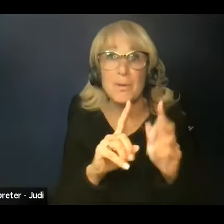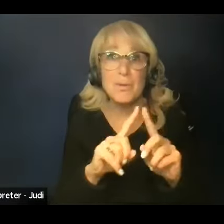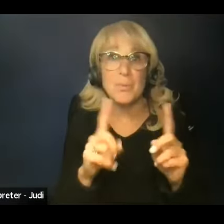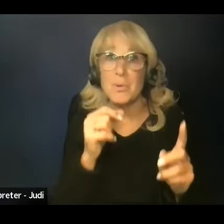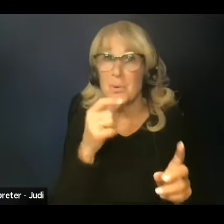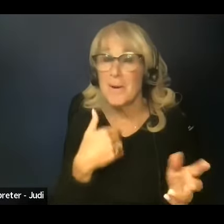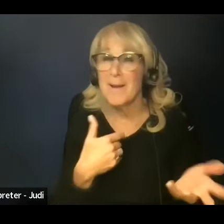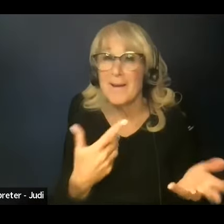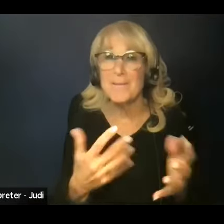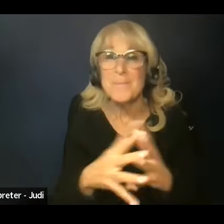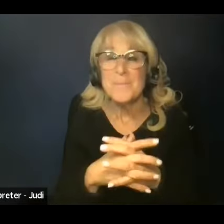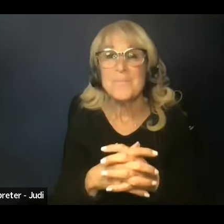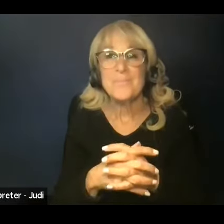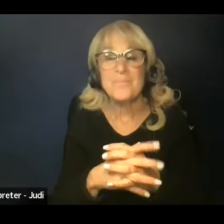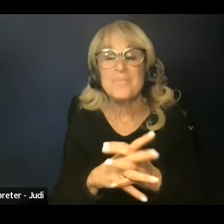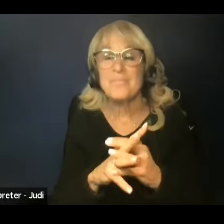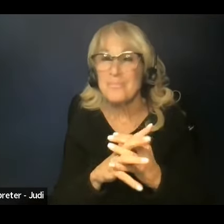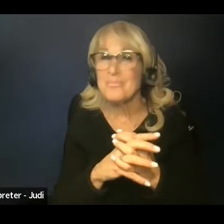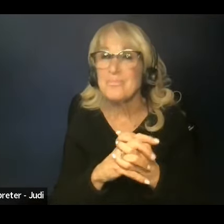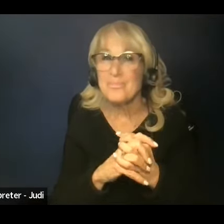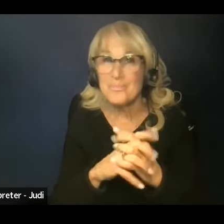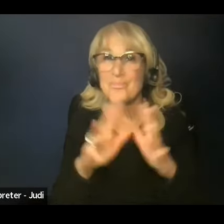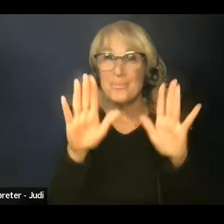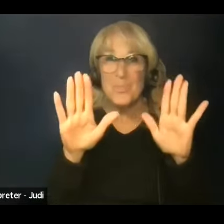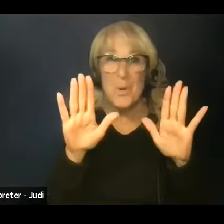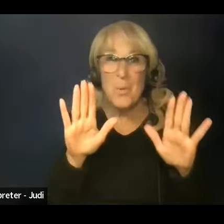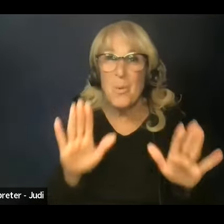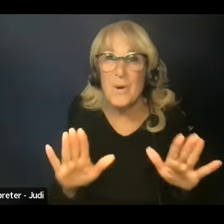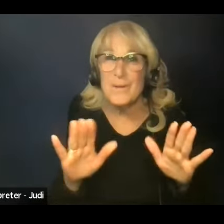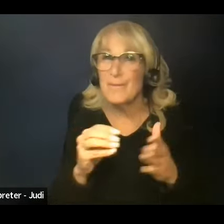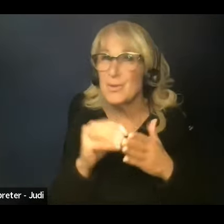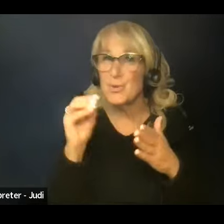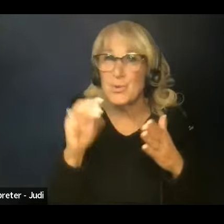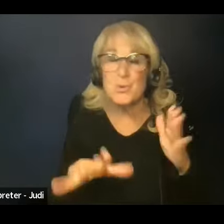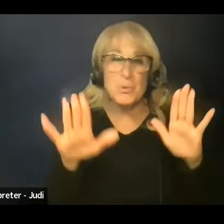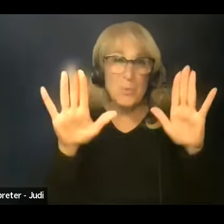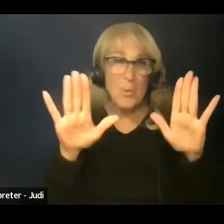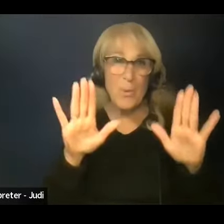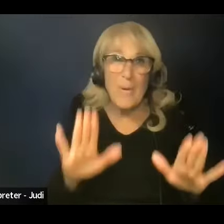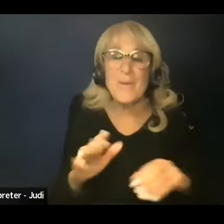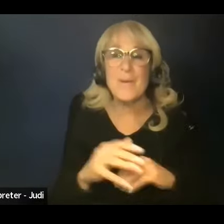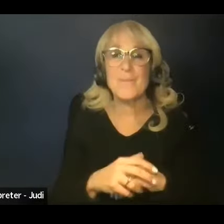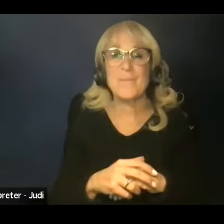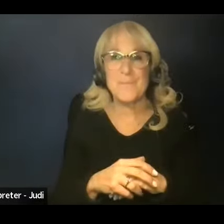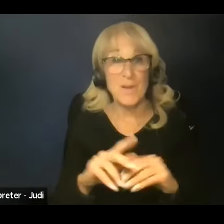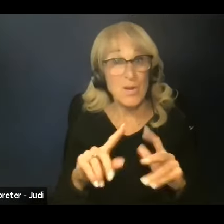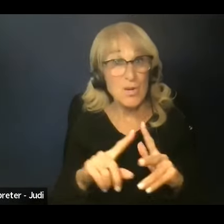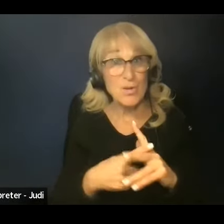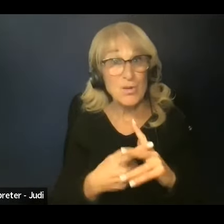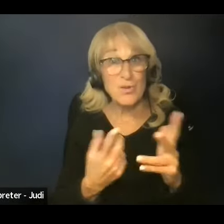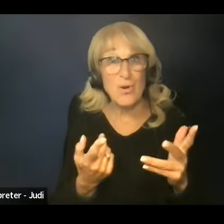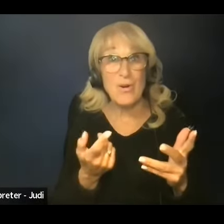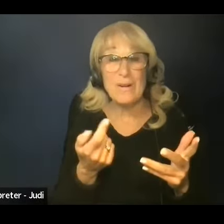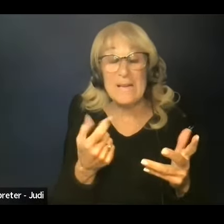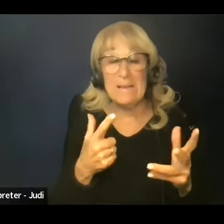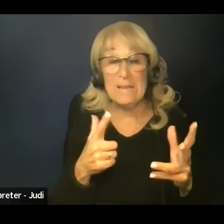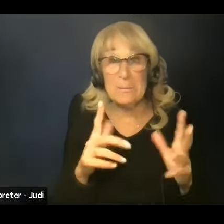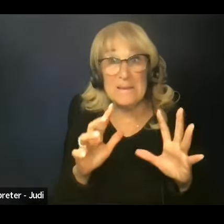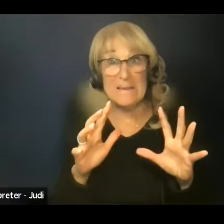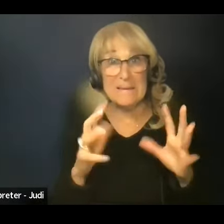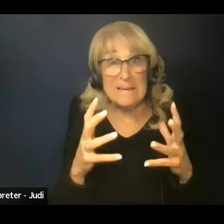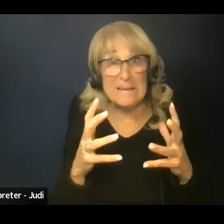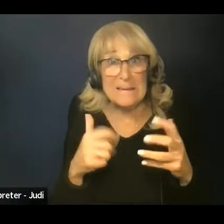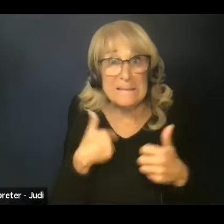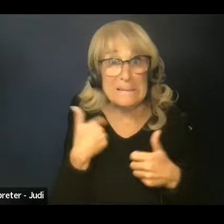Yes, they were wonderful. They were wonderful. Even if it started off voluntold. They